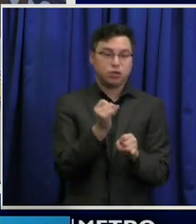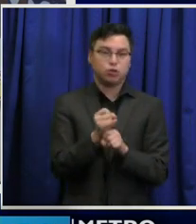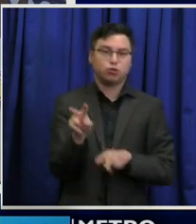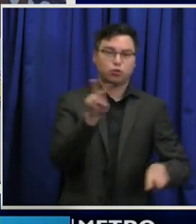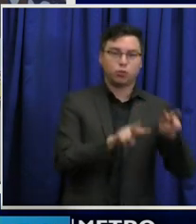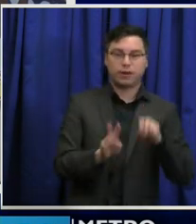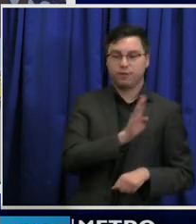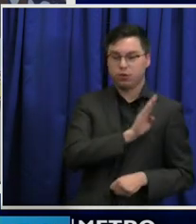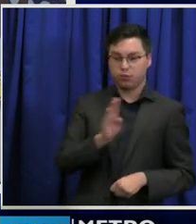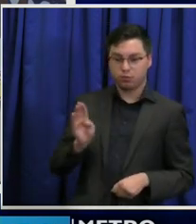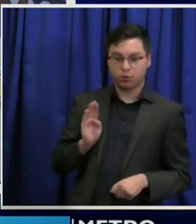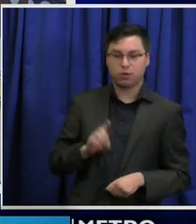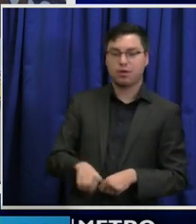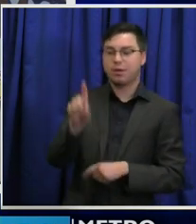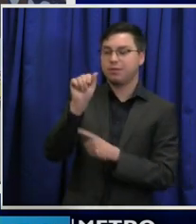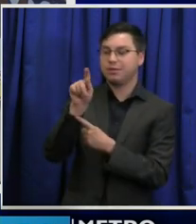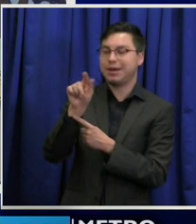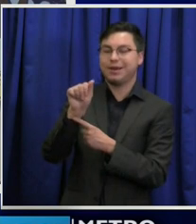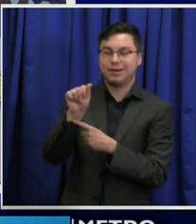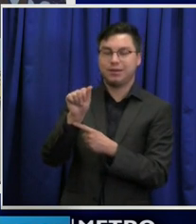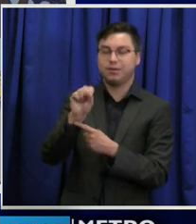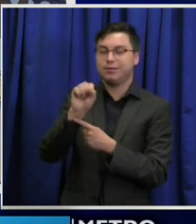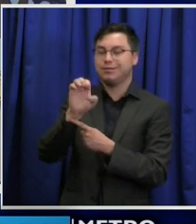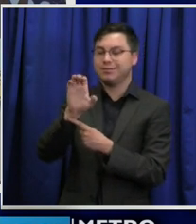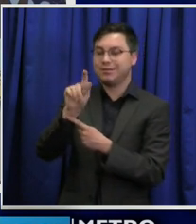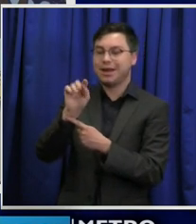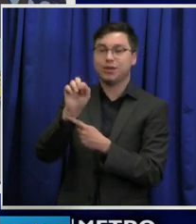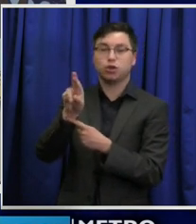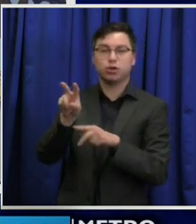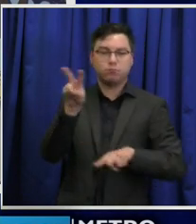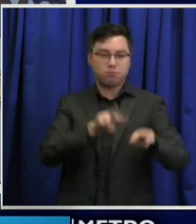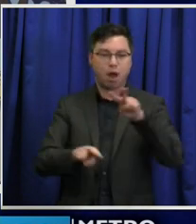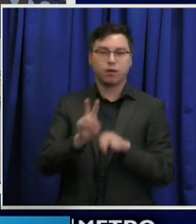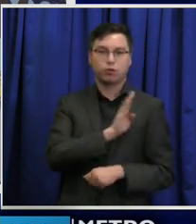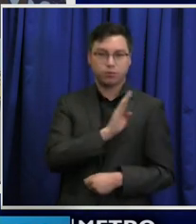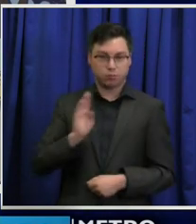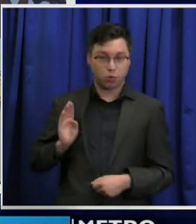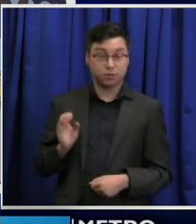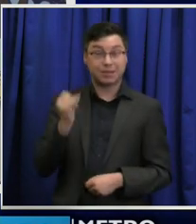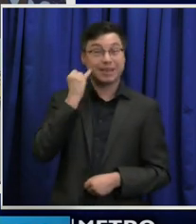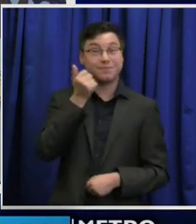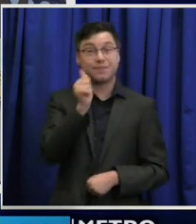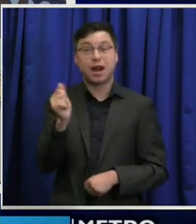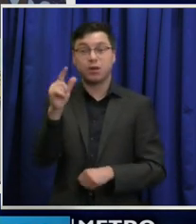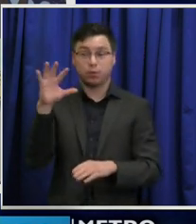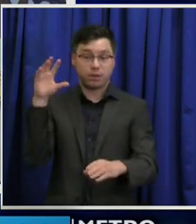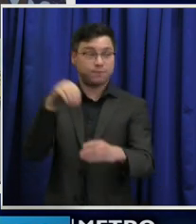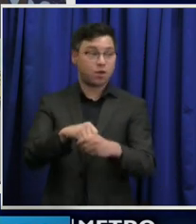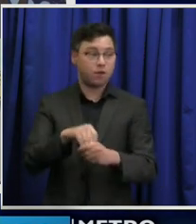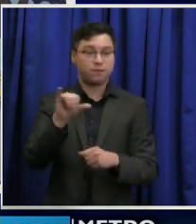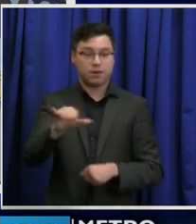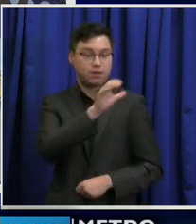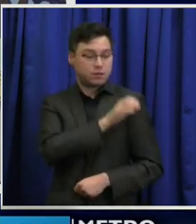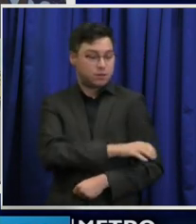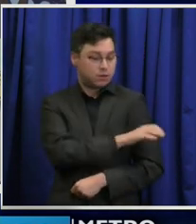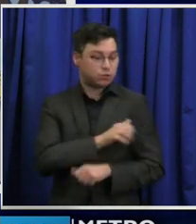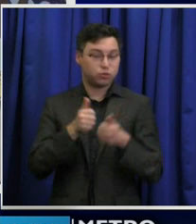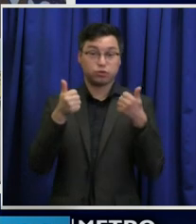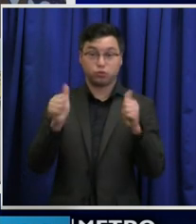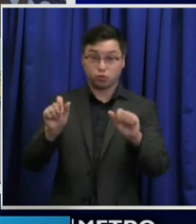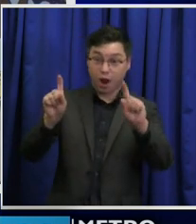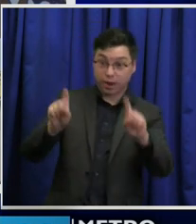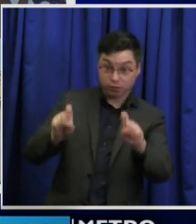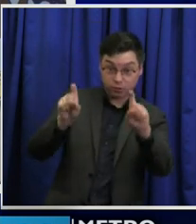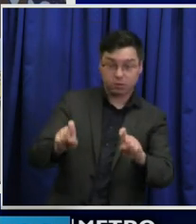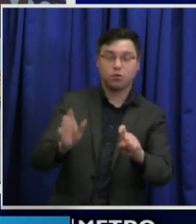and data safety monitoring boards. Anyone who decides to participate in a clinical trial are going to get lots of